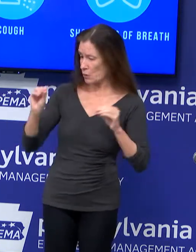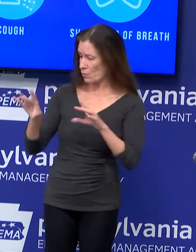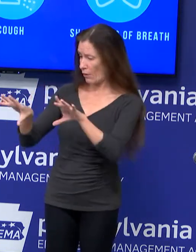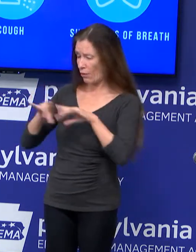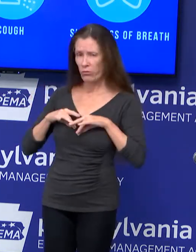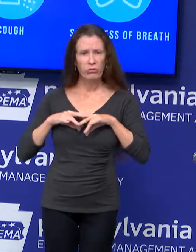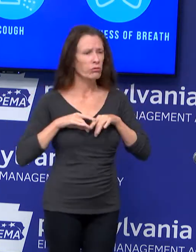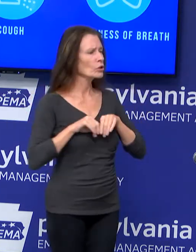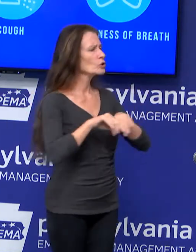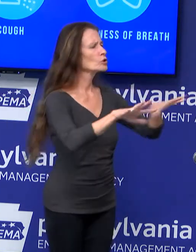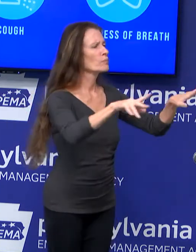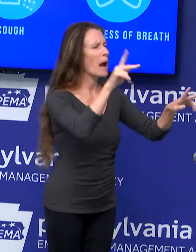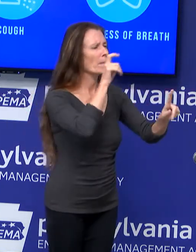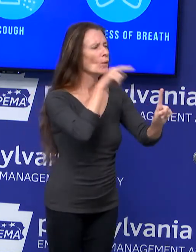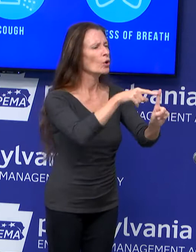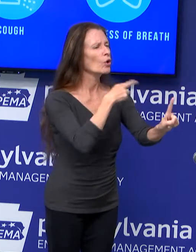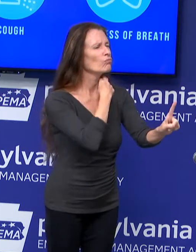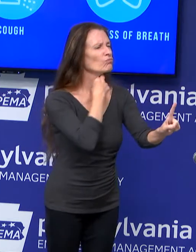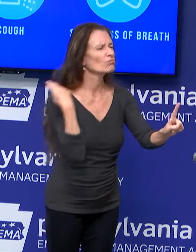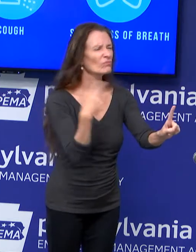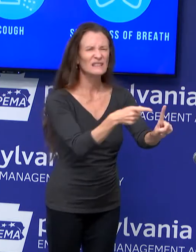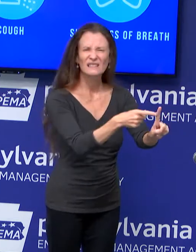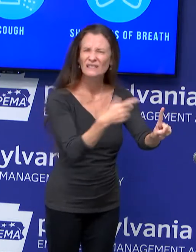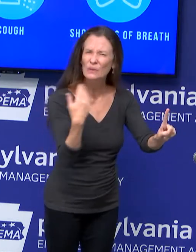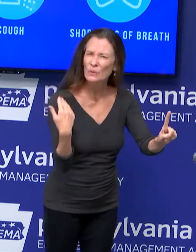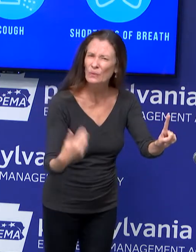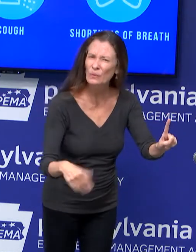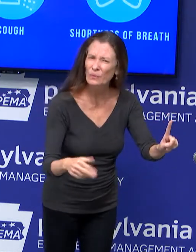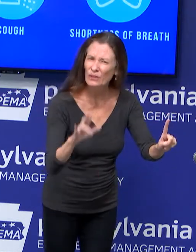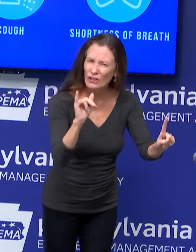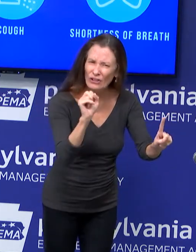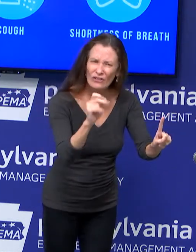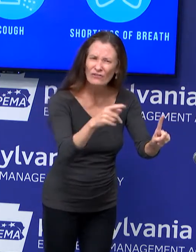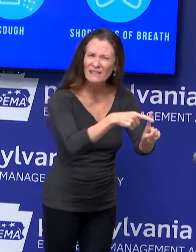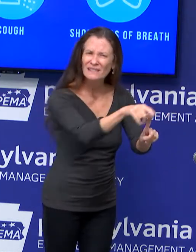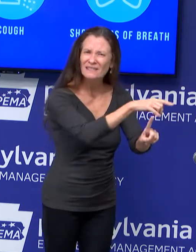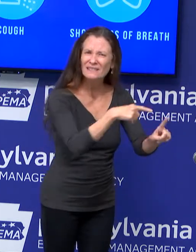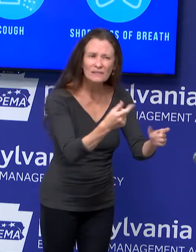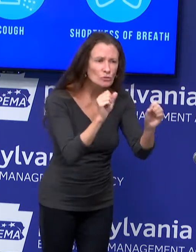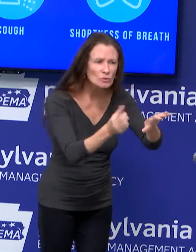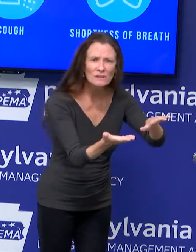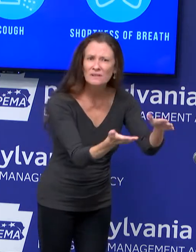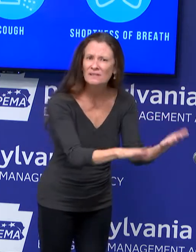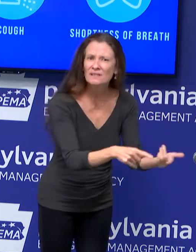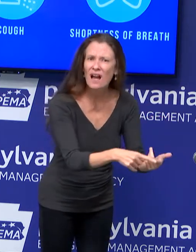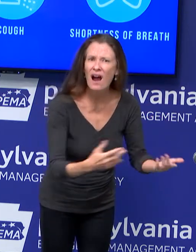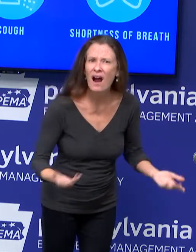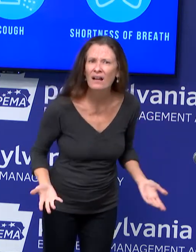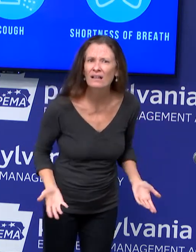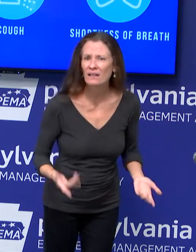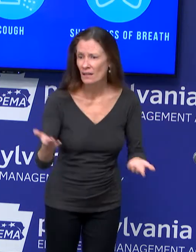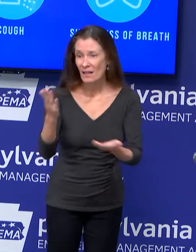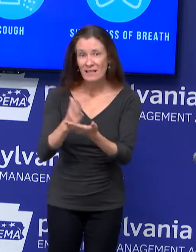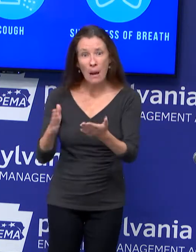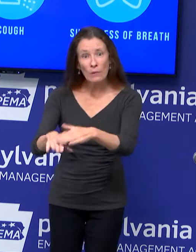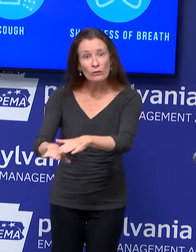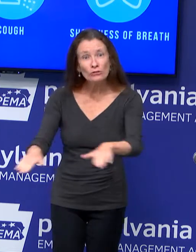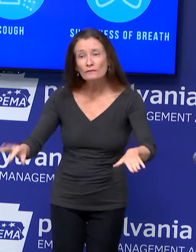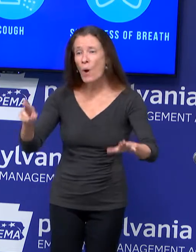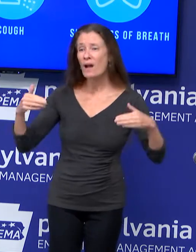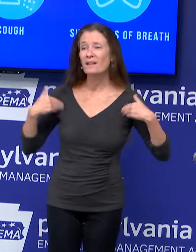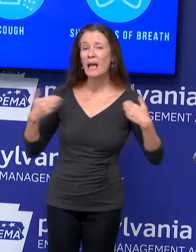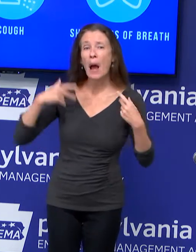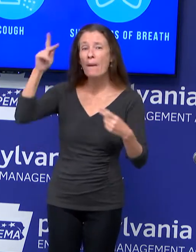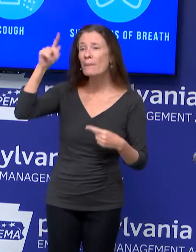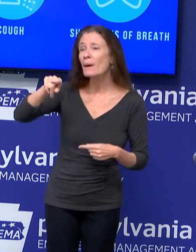virus has impacted those that were younger and previously healthy but have had serious medical conditions. We have seen young children, about 60